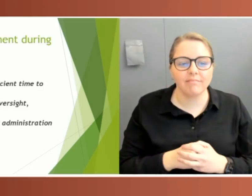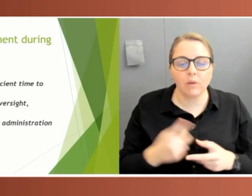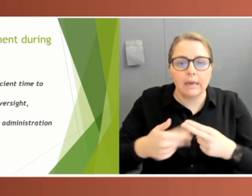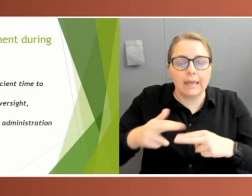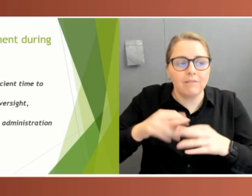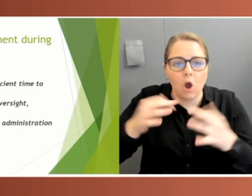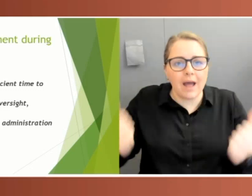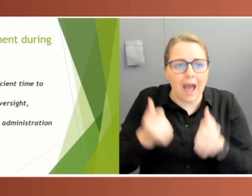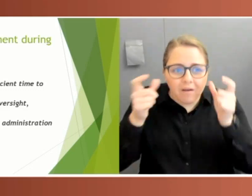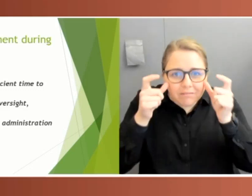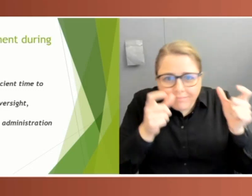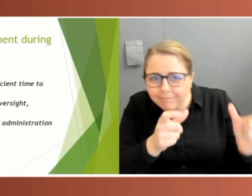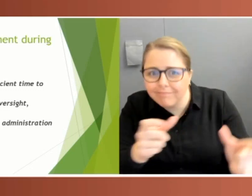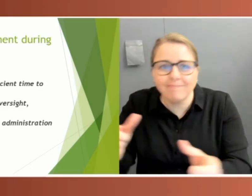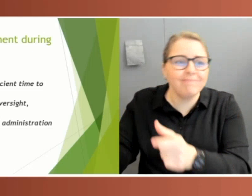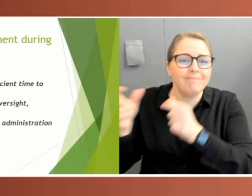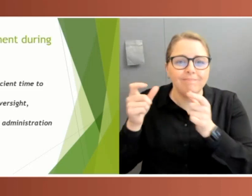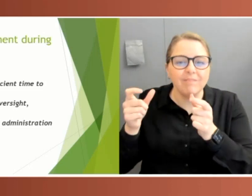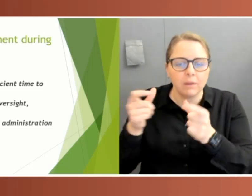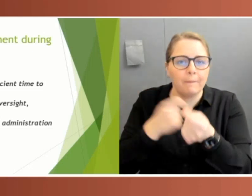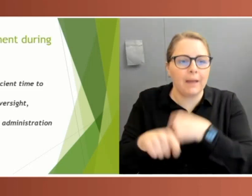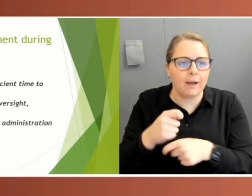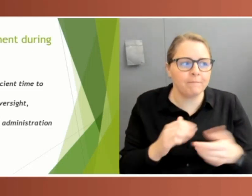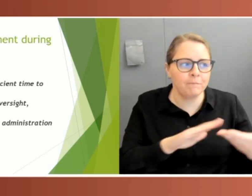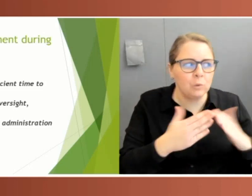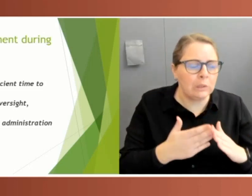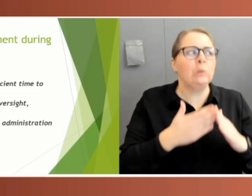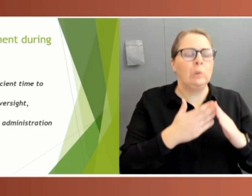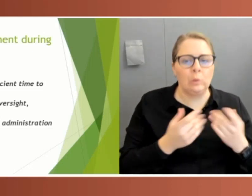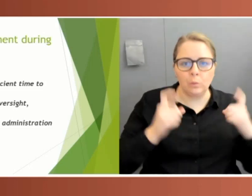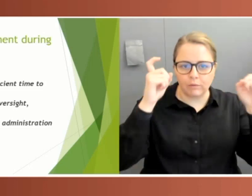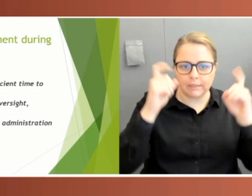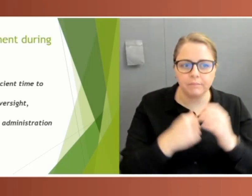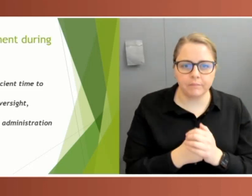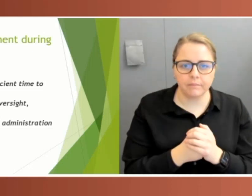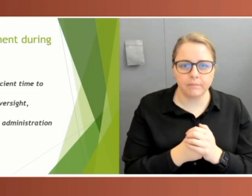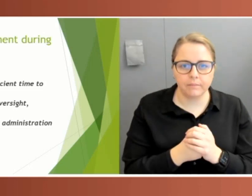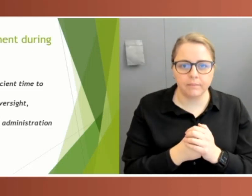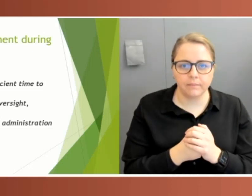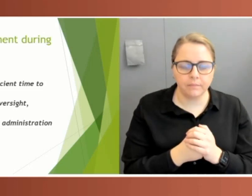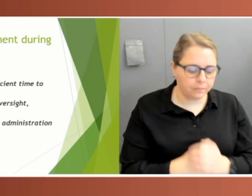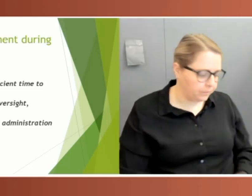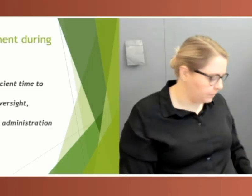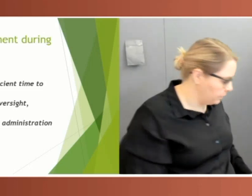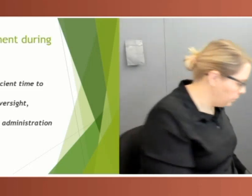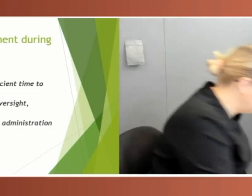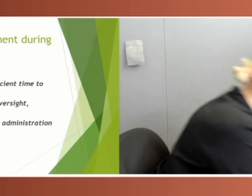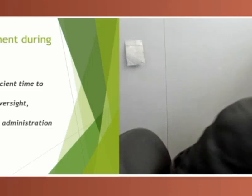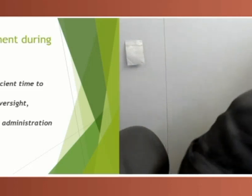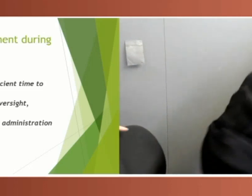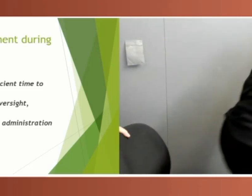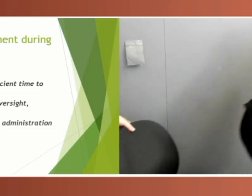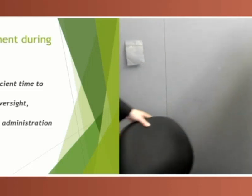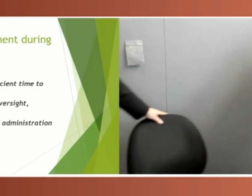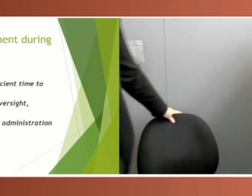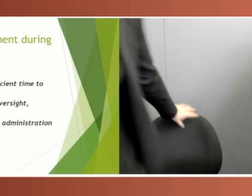the biggest problems and the greatest community concern. The last thing that we put up more measure for is that parliament should